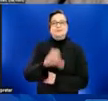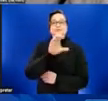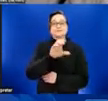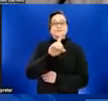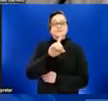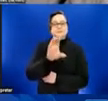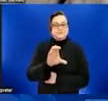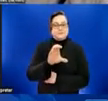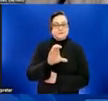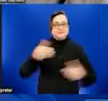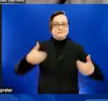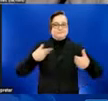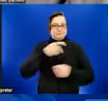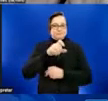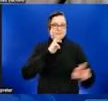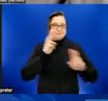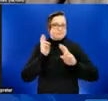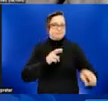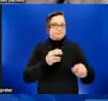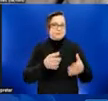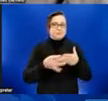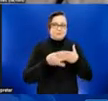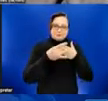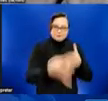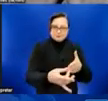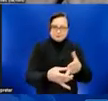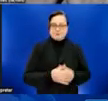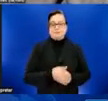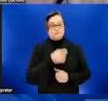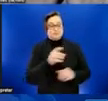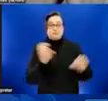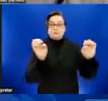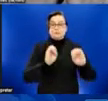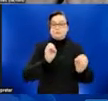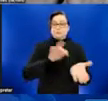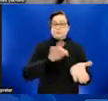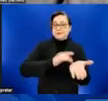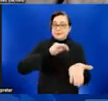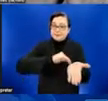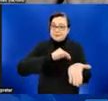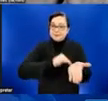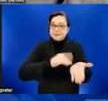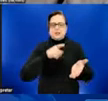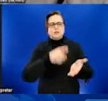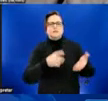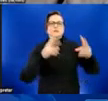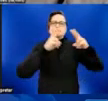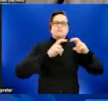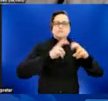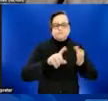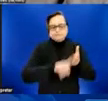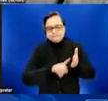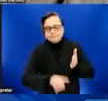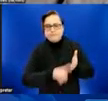Dr. Schrote is an emergency medicine physician who investigates bacterial special pathogens